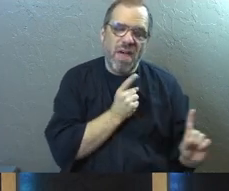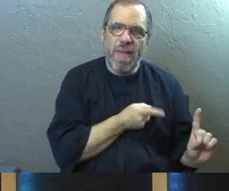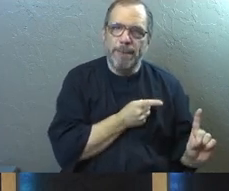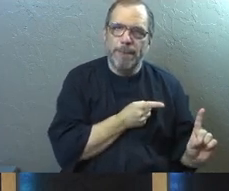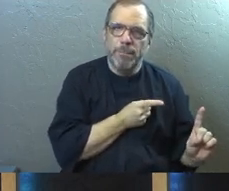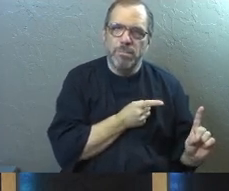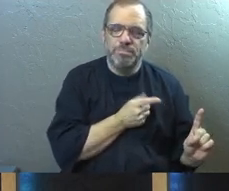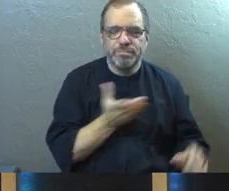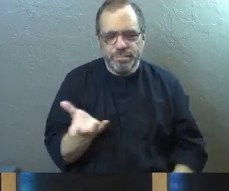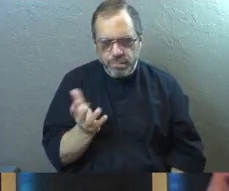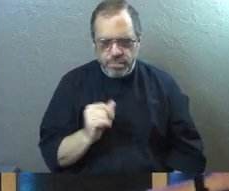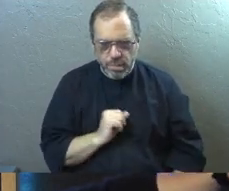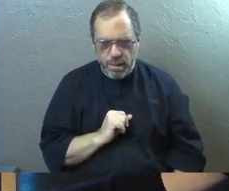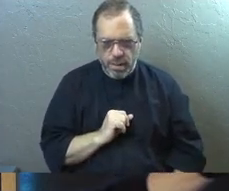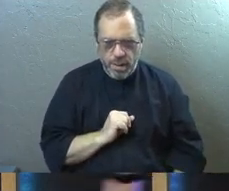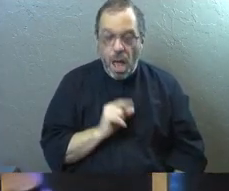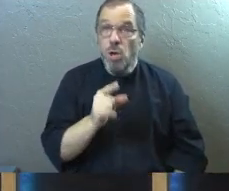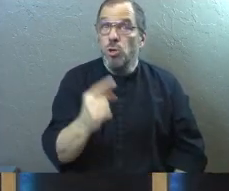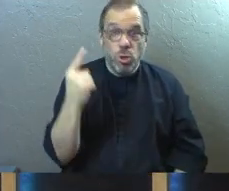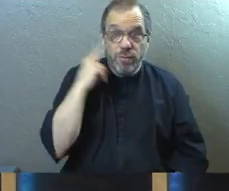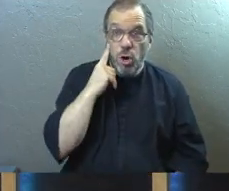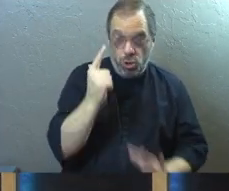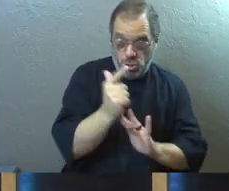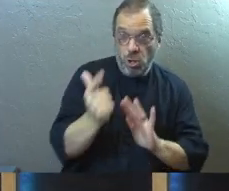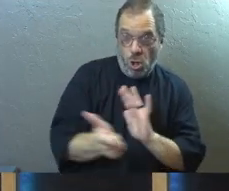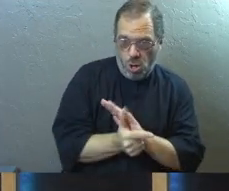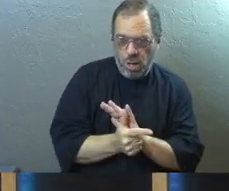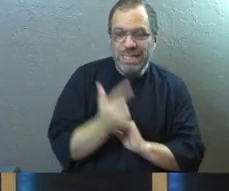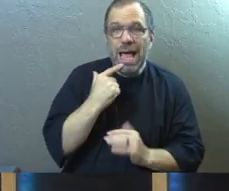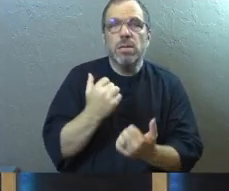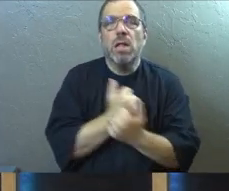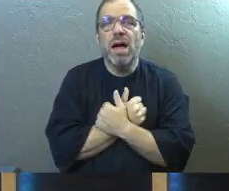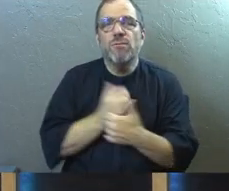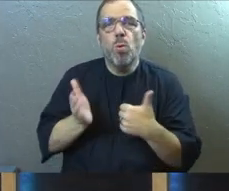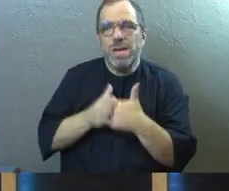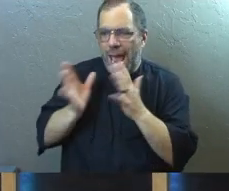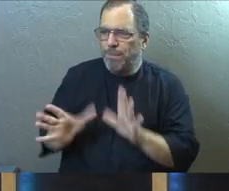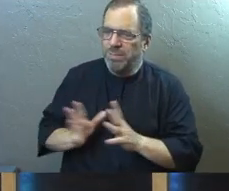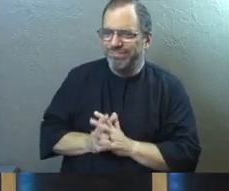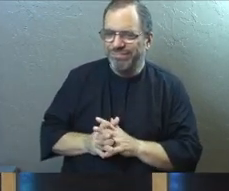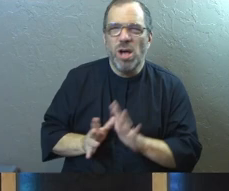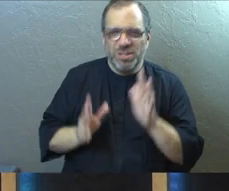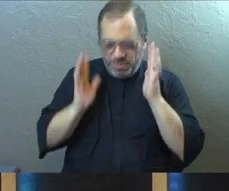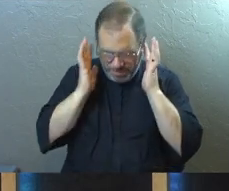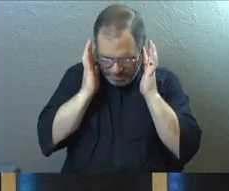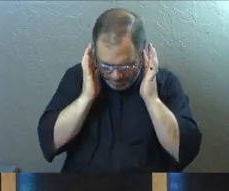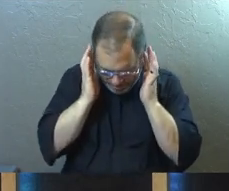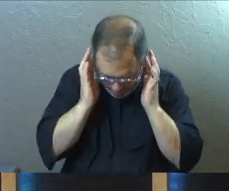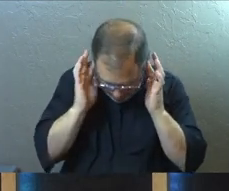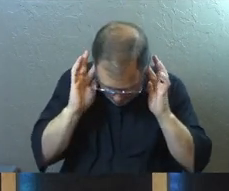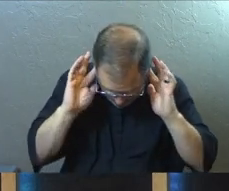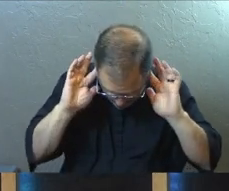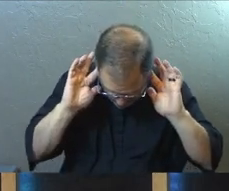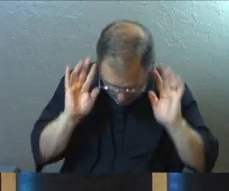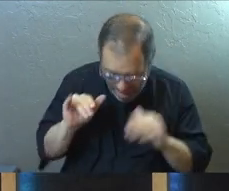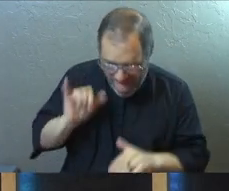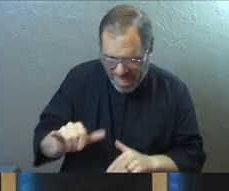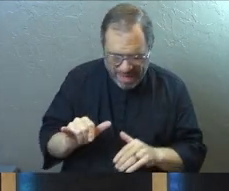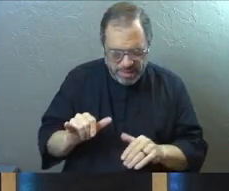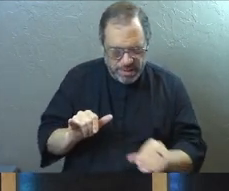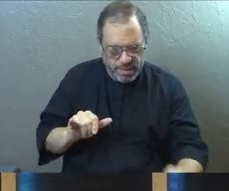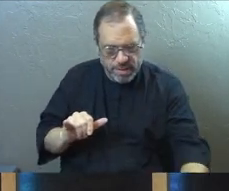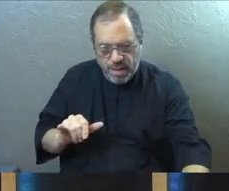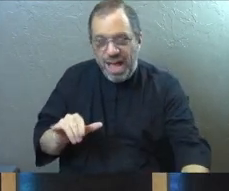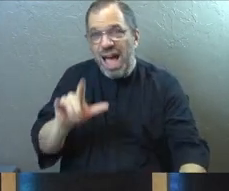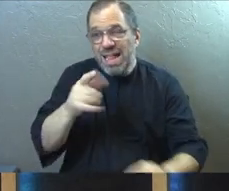So he gets this. He says, you have heard the law that says love your neighbor. So I'm to pick this apart just a little bit. That comes from, if you're